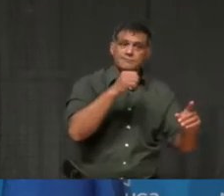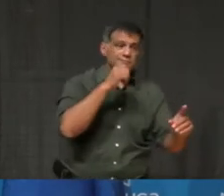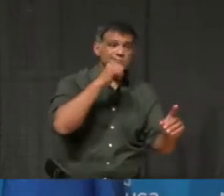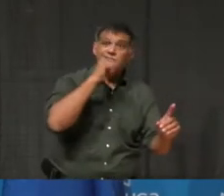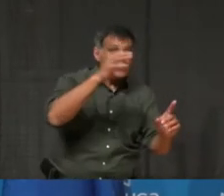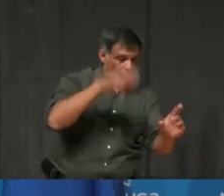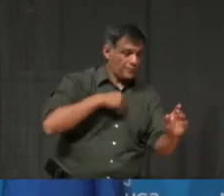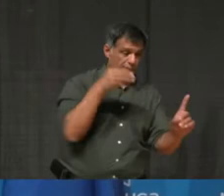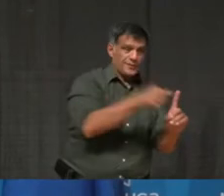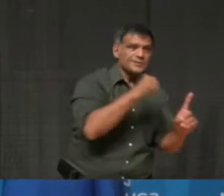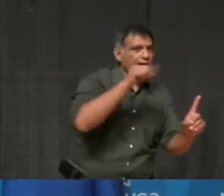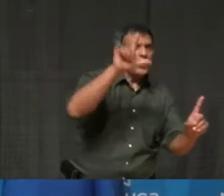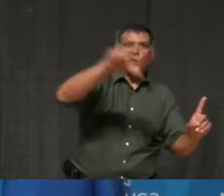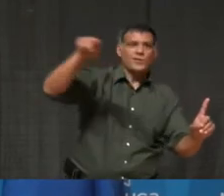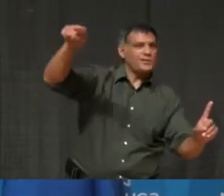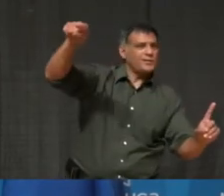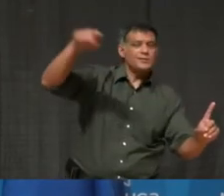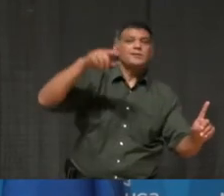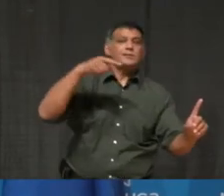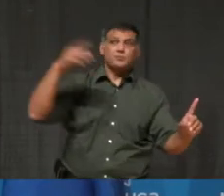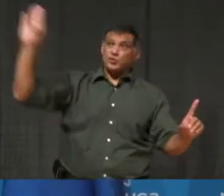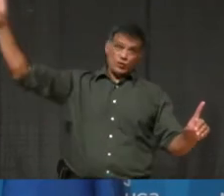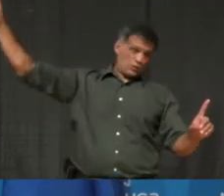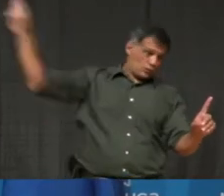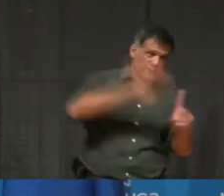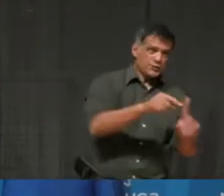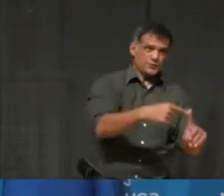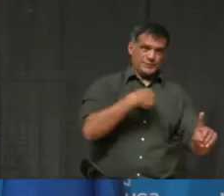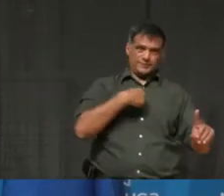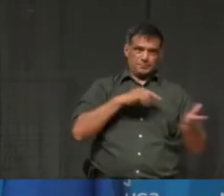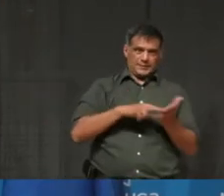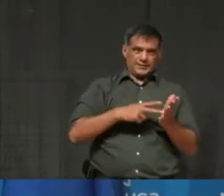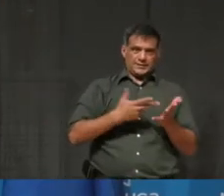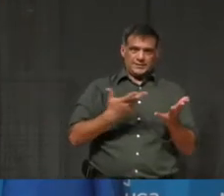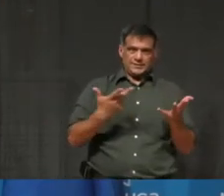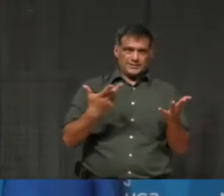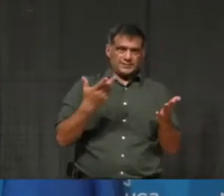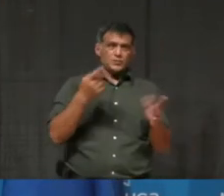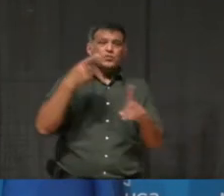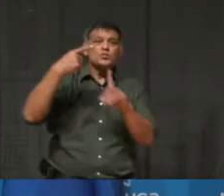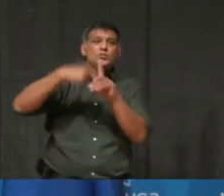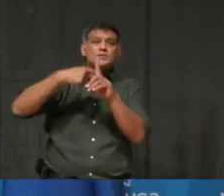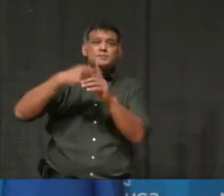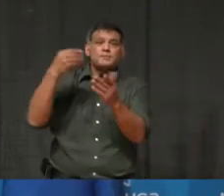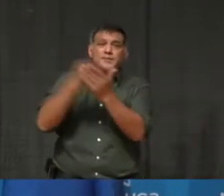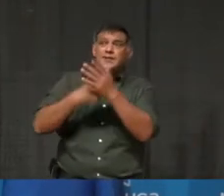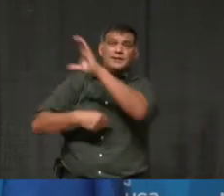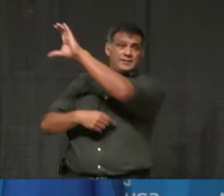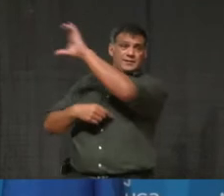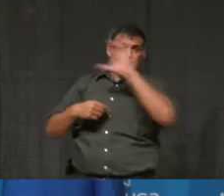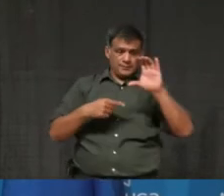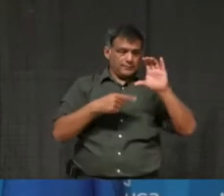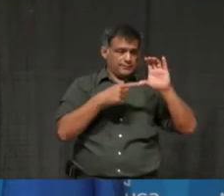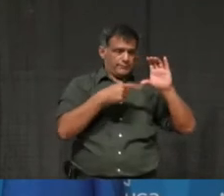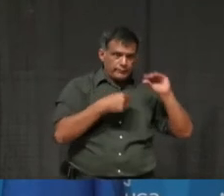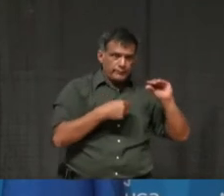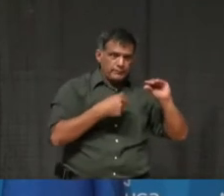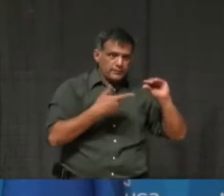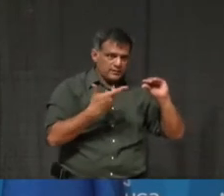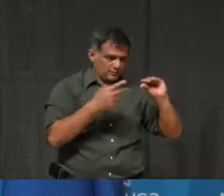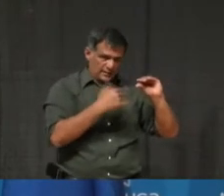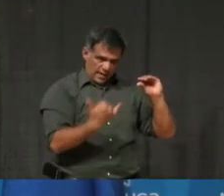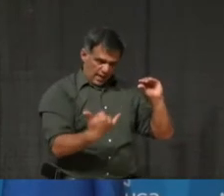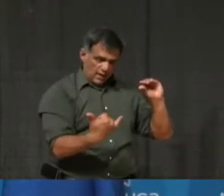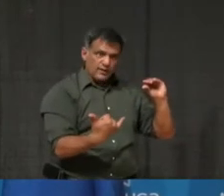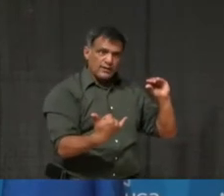the rent subsidy is actually less than it was before. So we're calling on the government to increase the weight of the rent